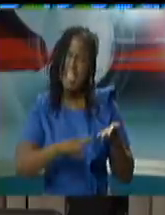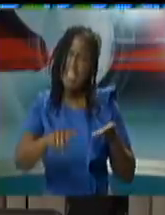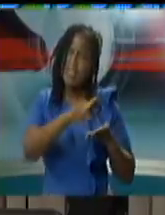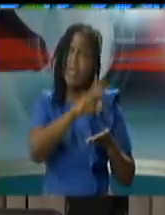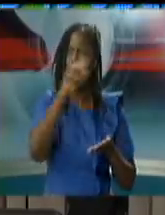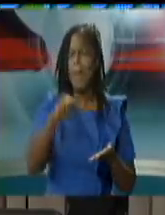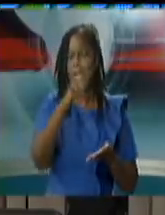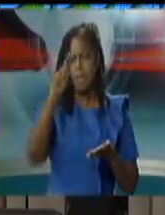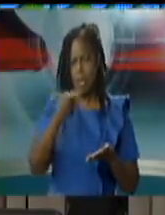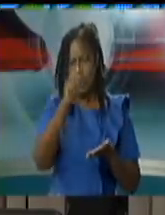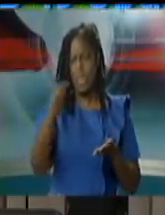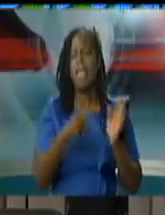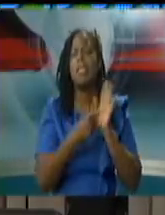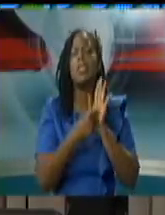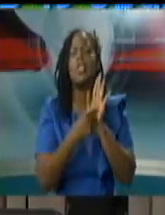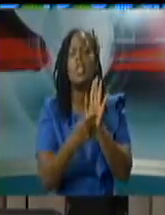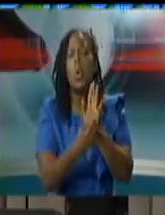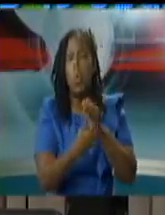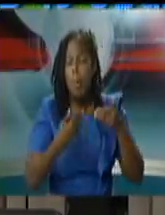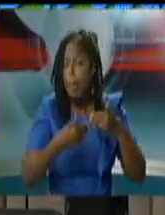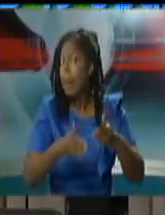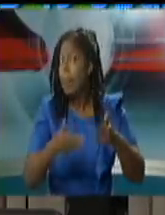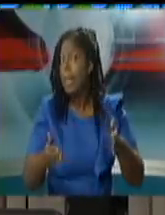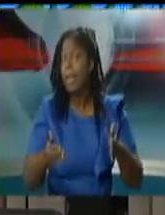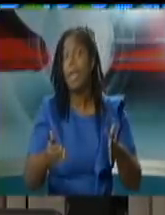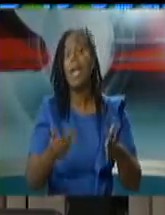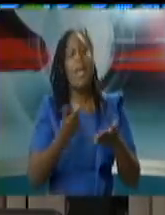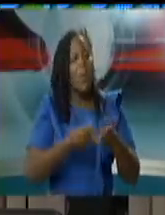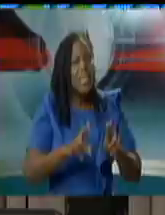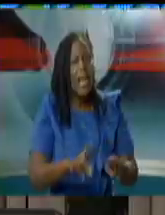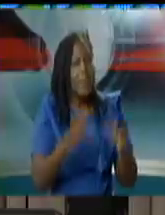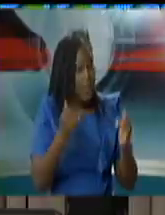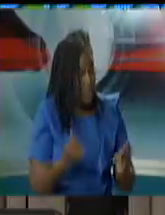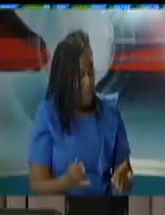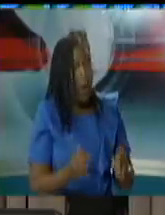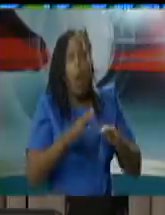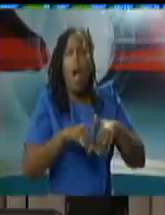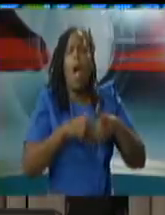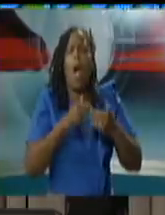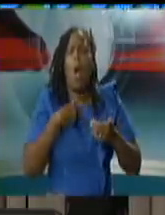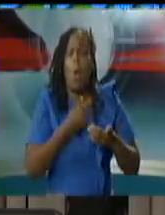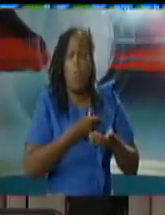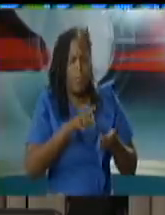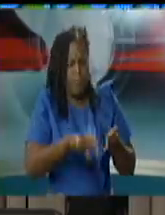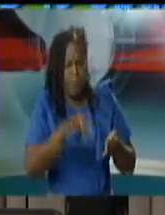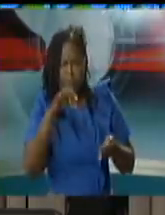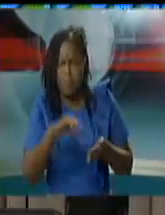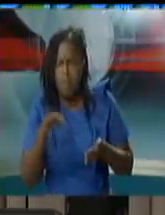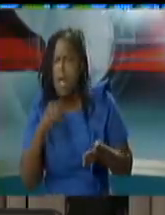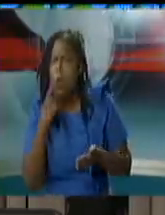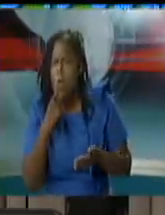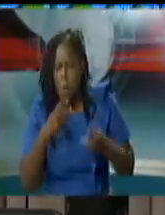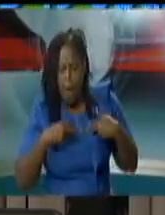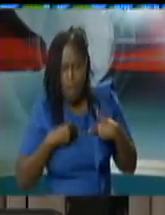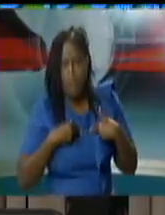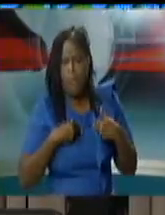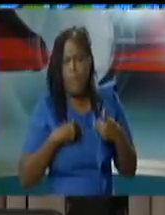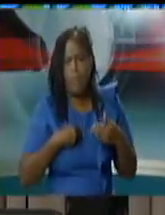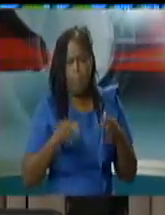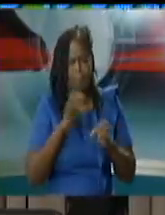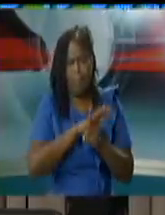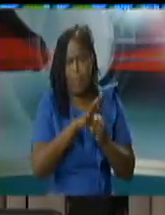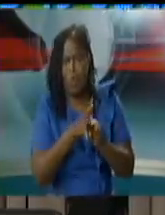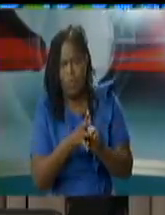further show the population where we are as far as contact tracing is concerned and how the gis map is